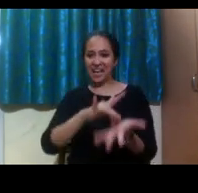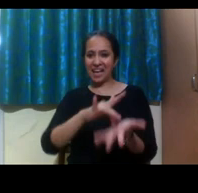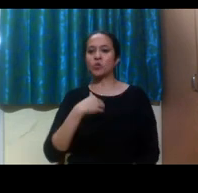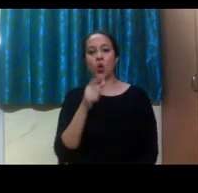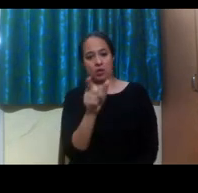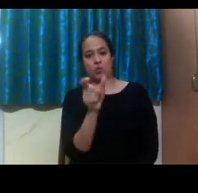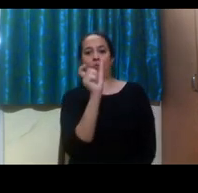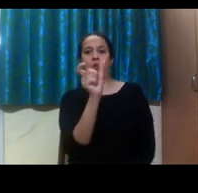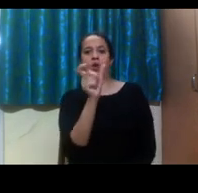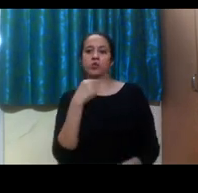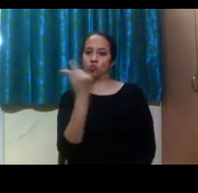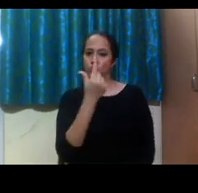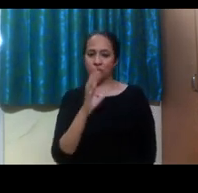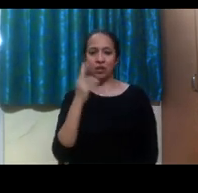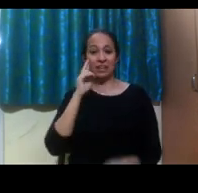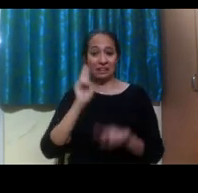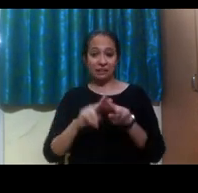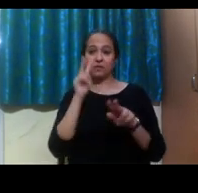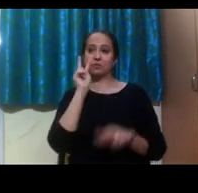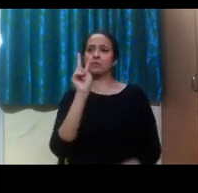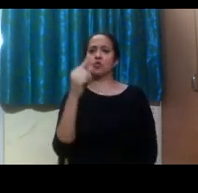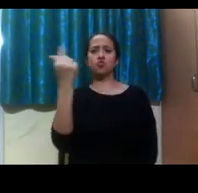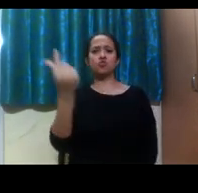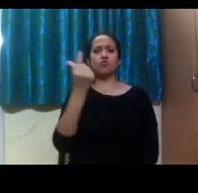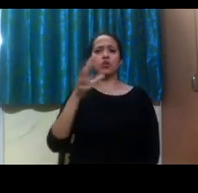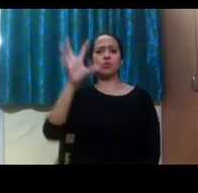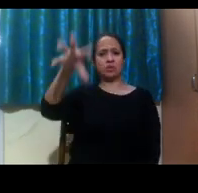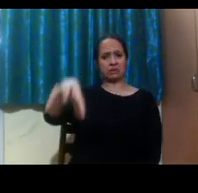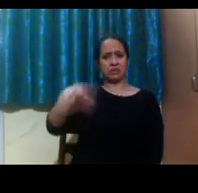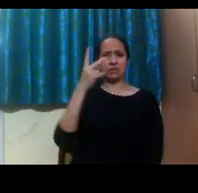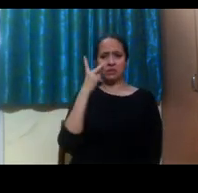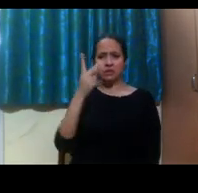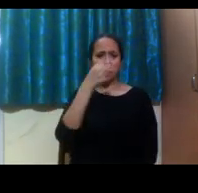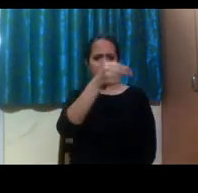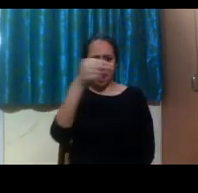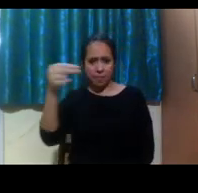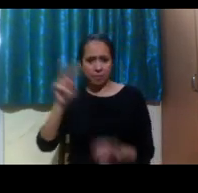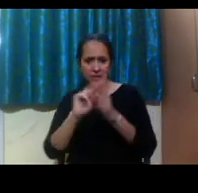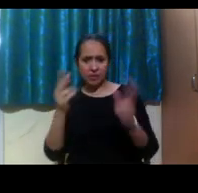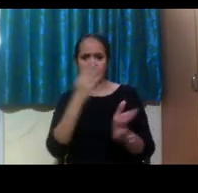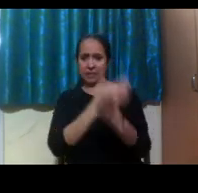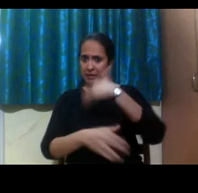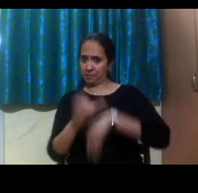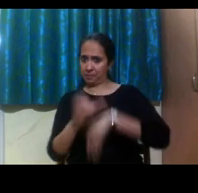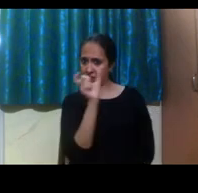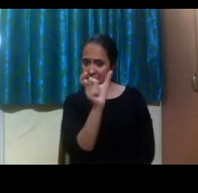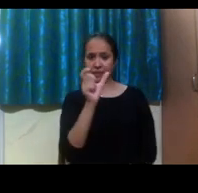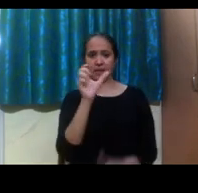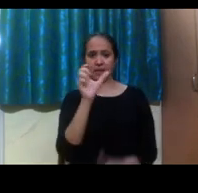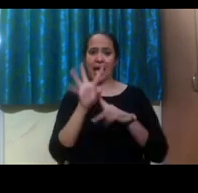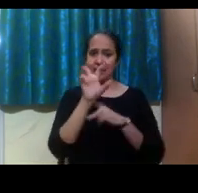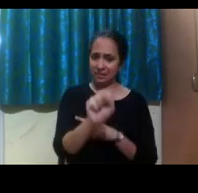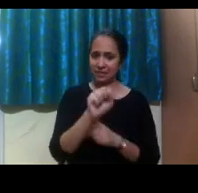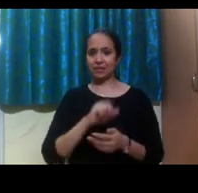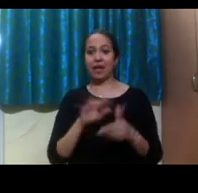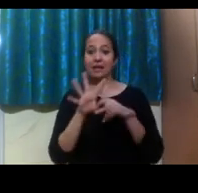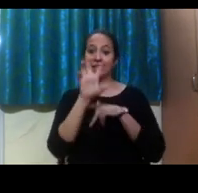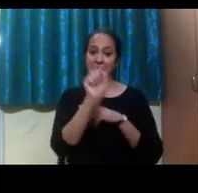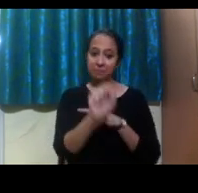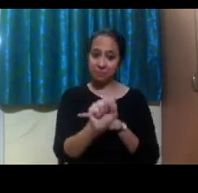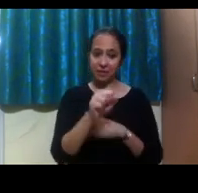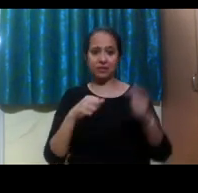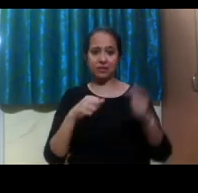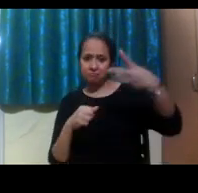But when you're looking at a university, search for different terms such as disability, access, accessibility,